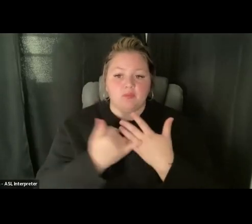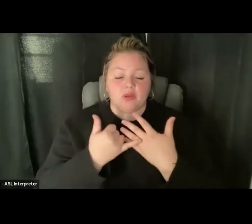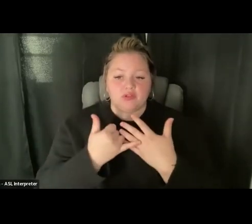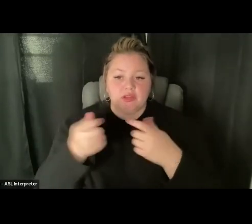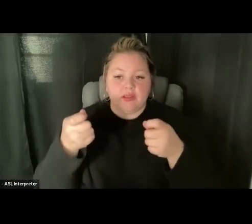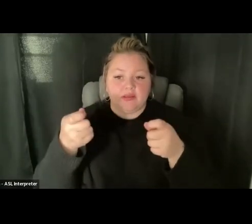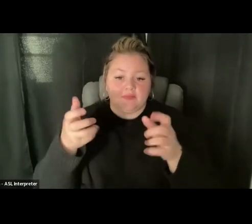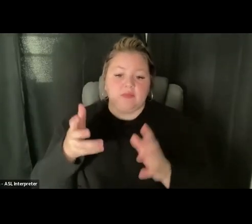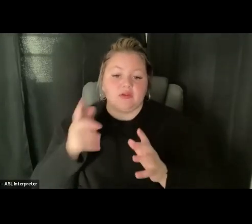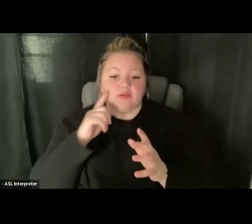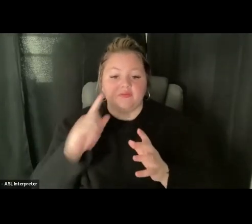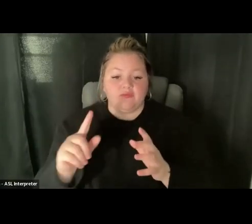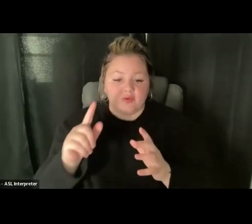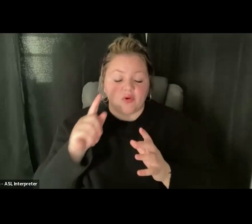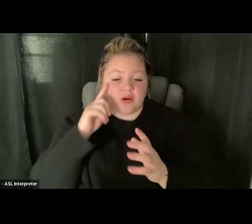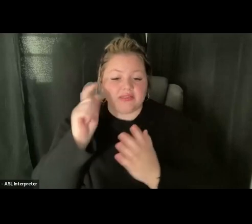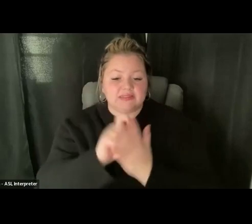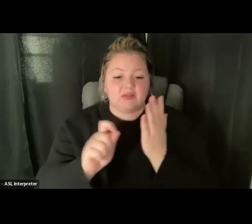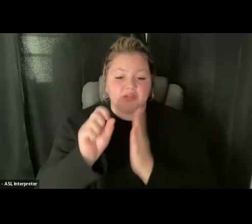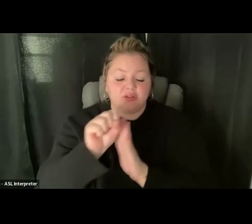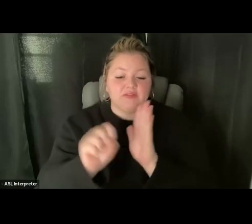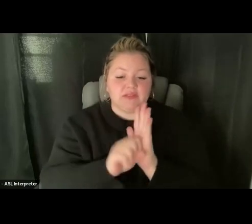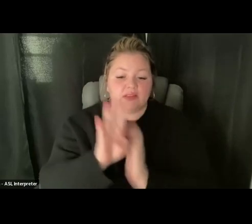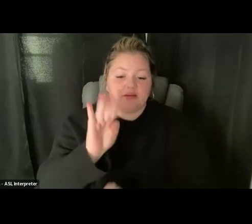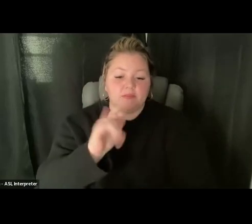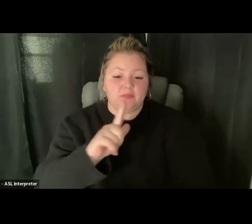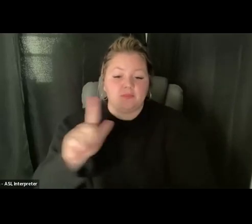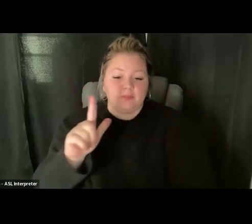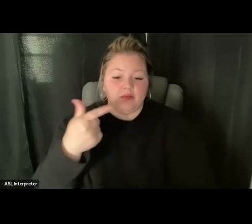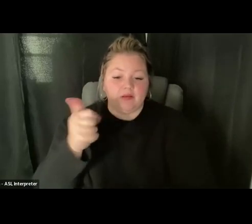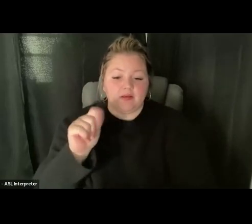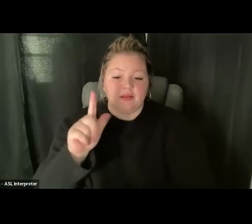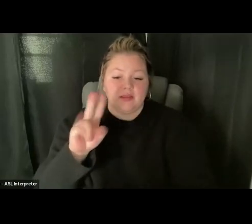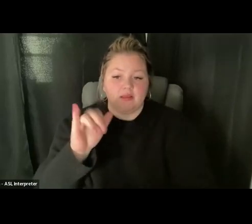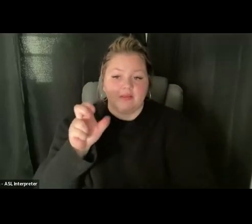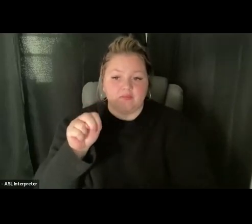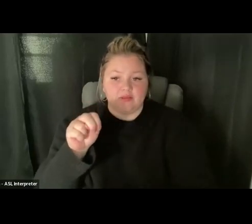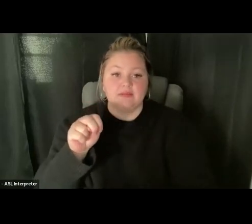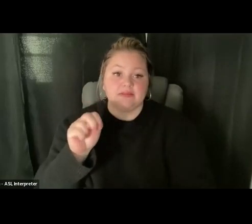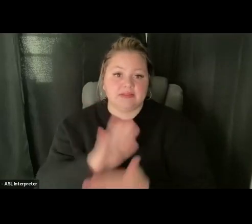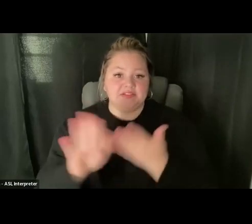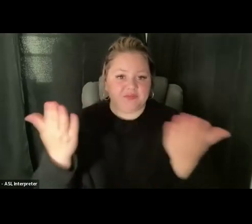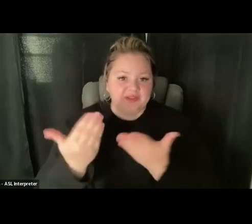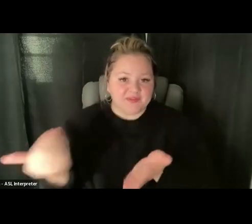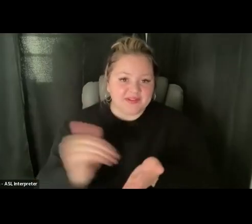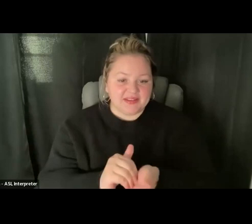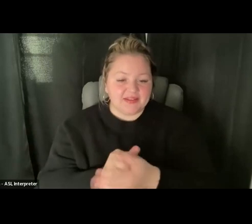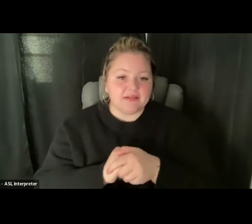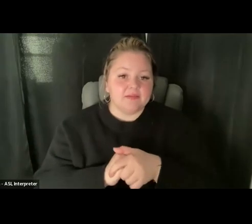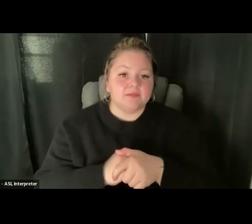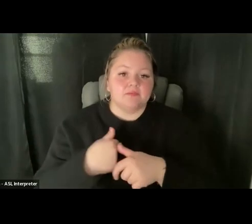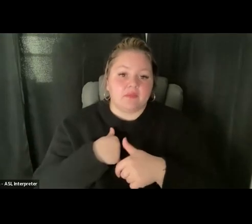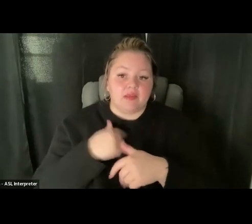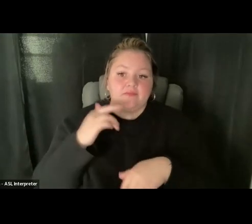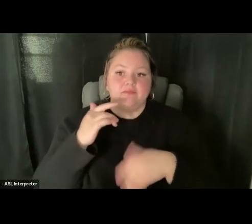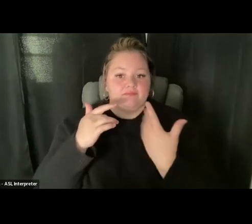Secretary of State Bill Galvin. It's wonderful to be with you virtually once again. I've been to many of your Rev